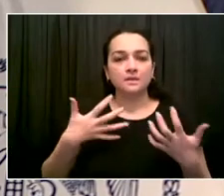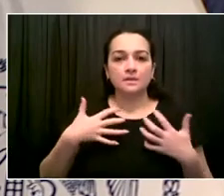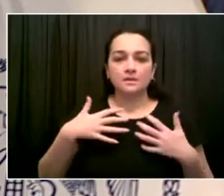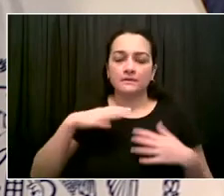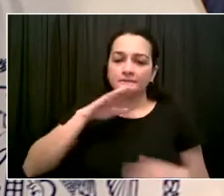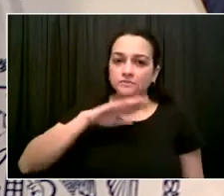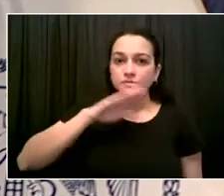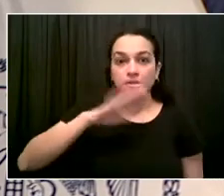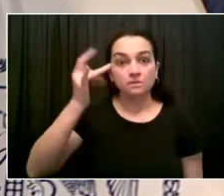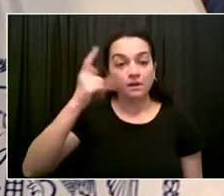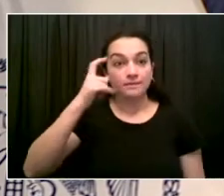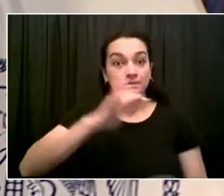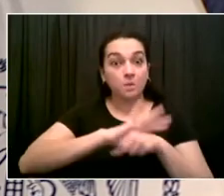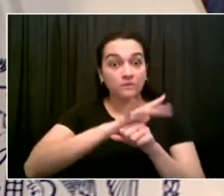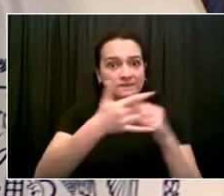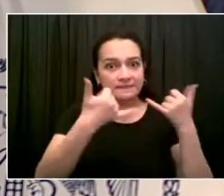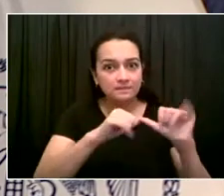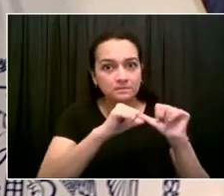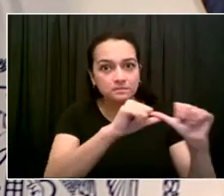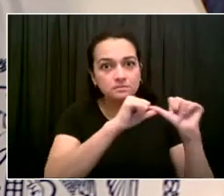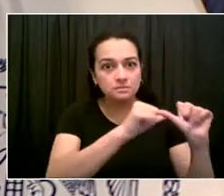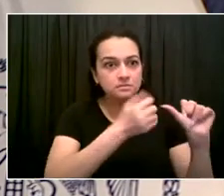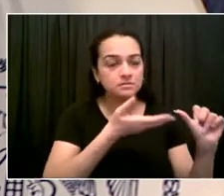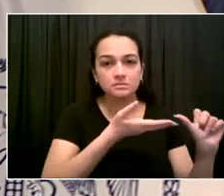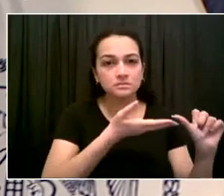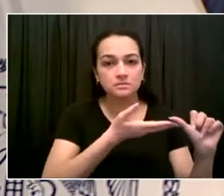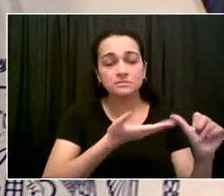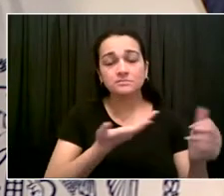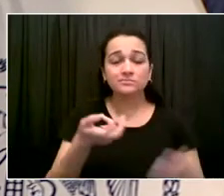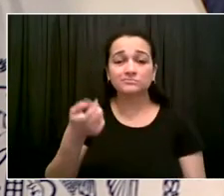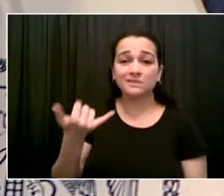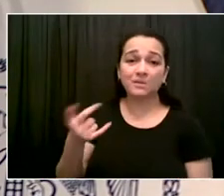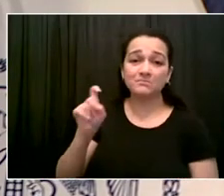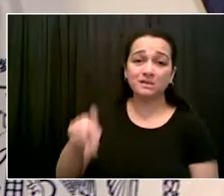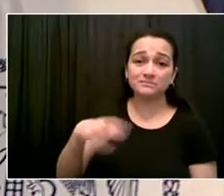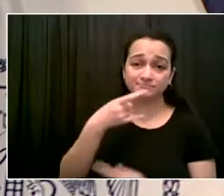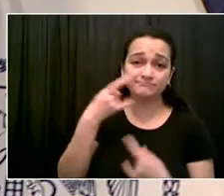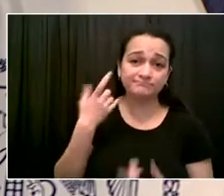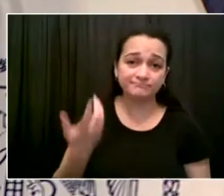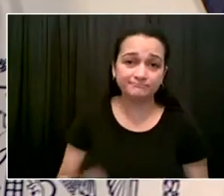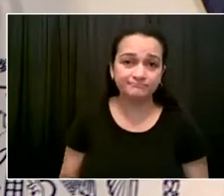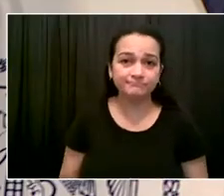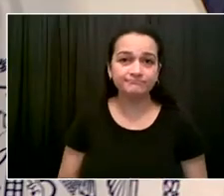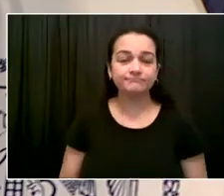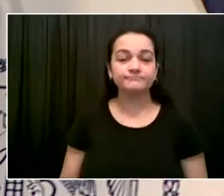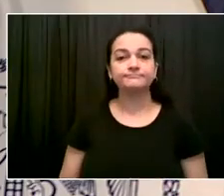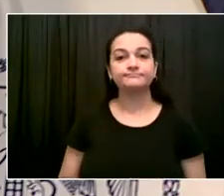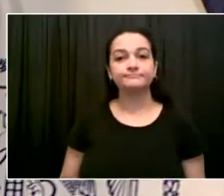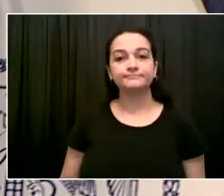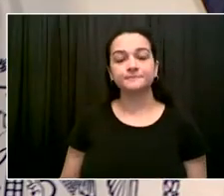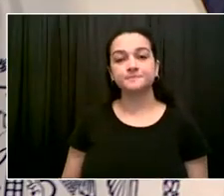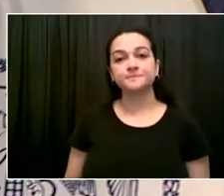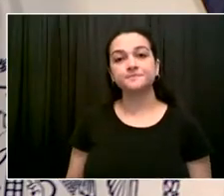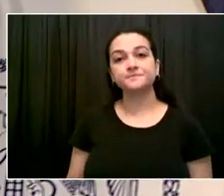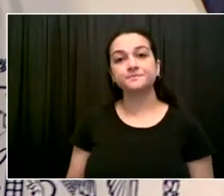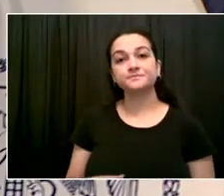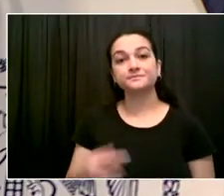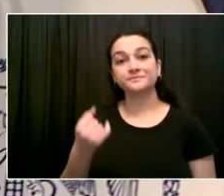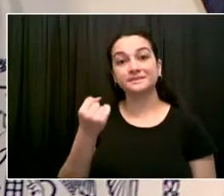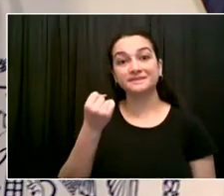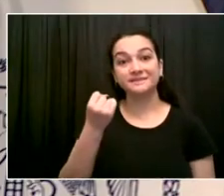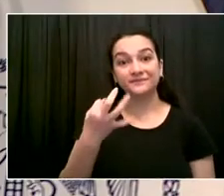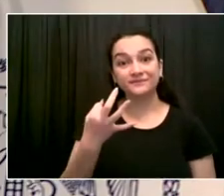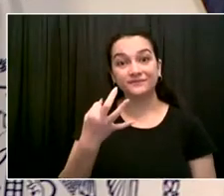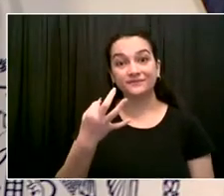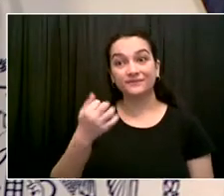certainly in terms of the worst impacts. If everyone was vaccinated, COVID would exist, but it would do very little harm in the